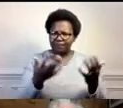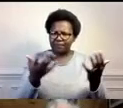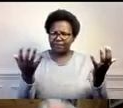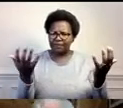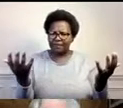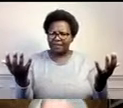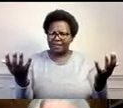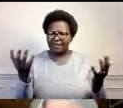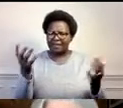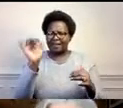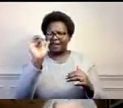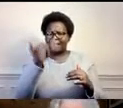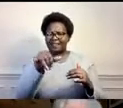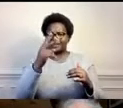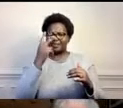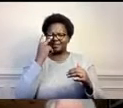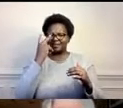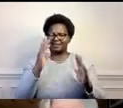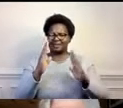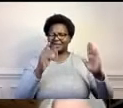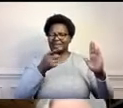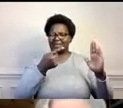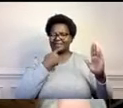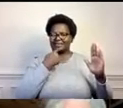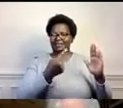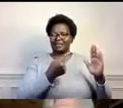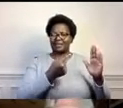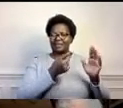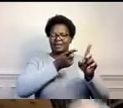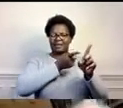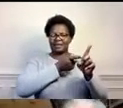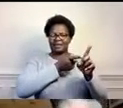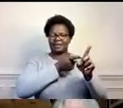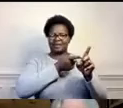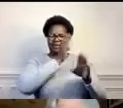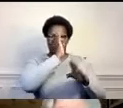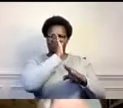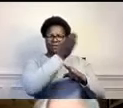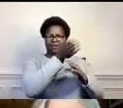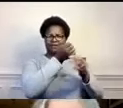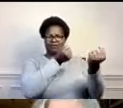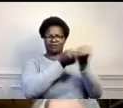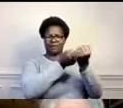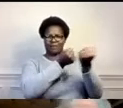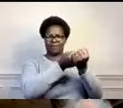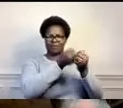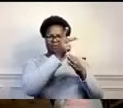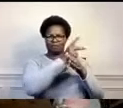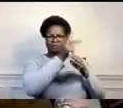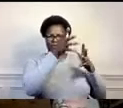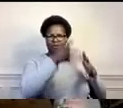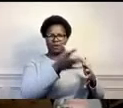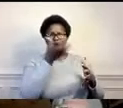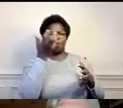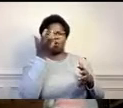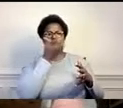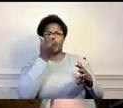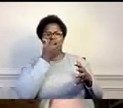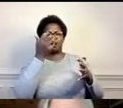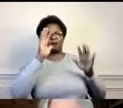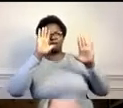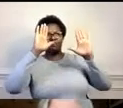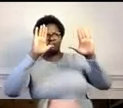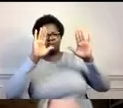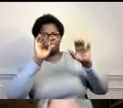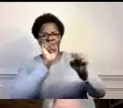that thing on the left it says direct support professional because badass miracle worker isn't an official job